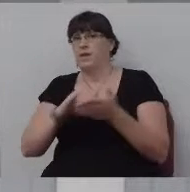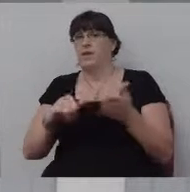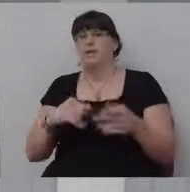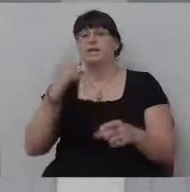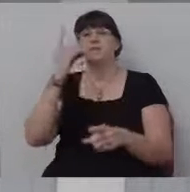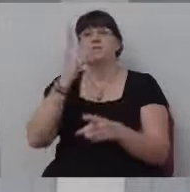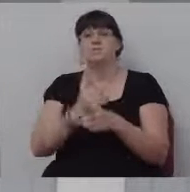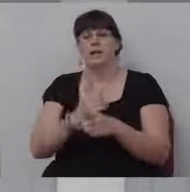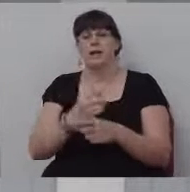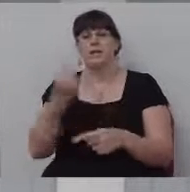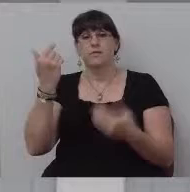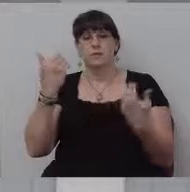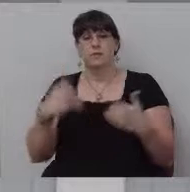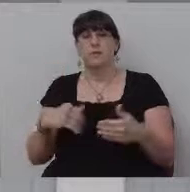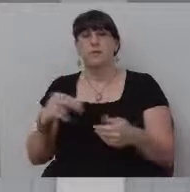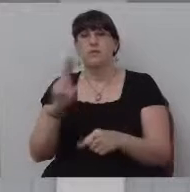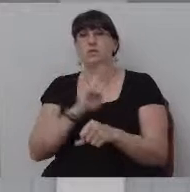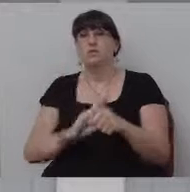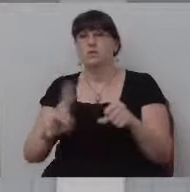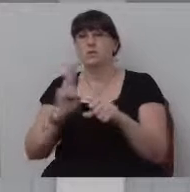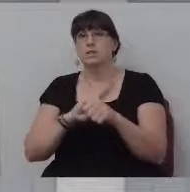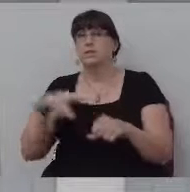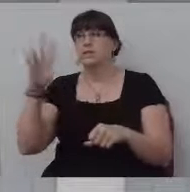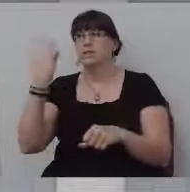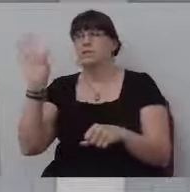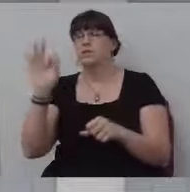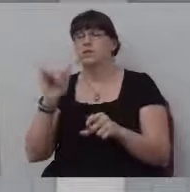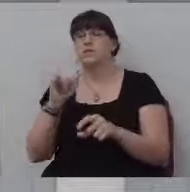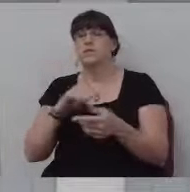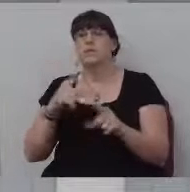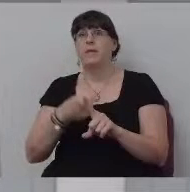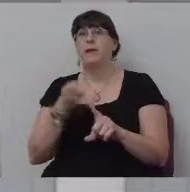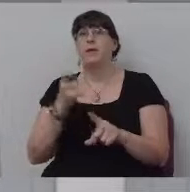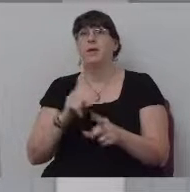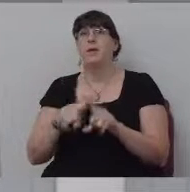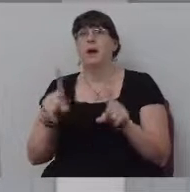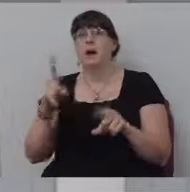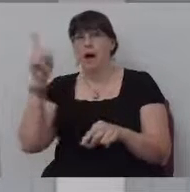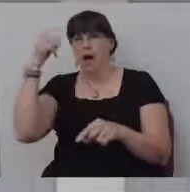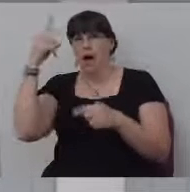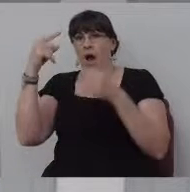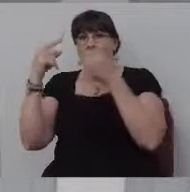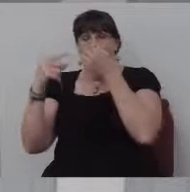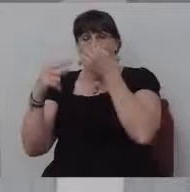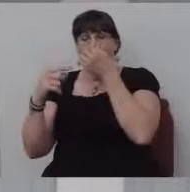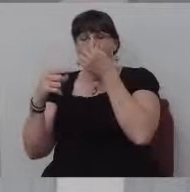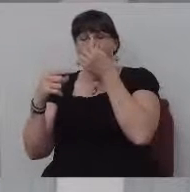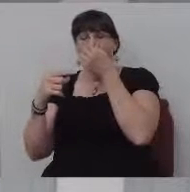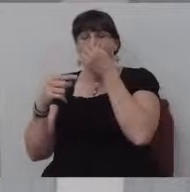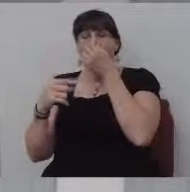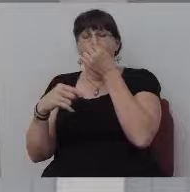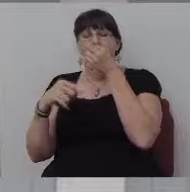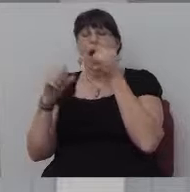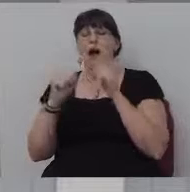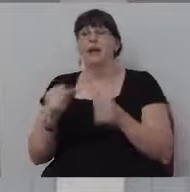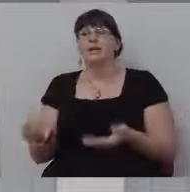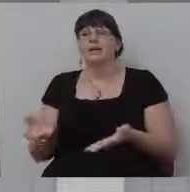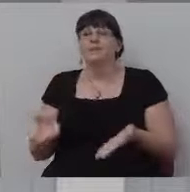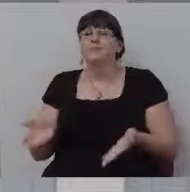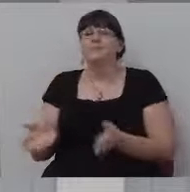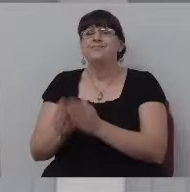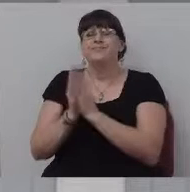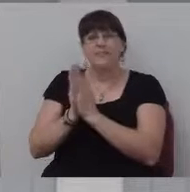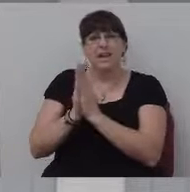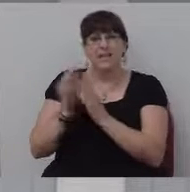appropriate for me to use the phrase and to preach from the phrase, but I do think I can ask for a little bit of liberty